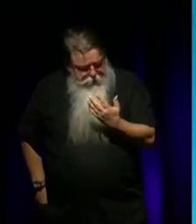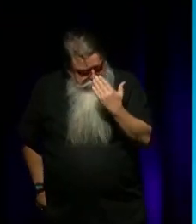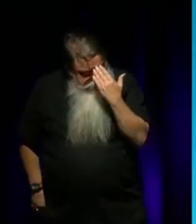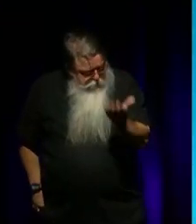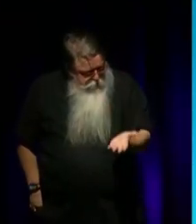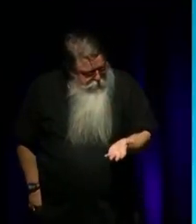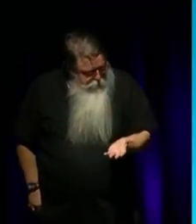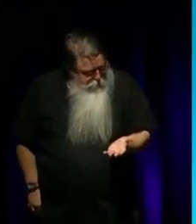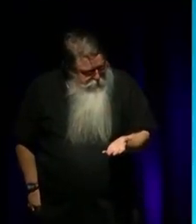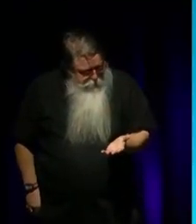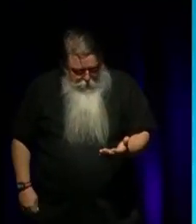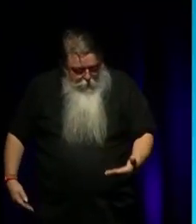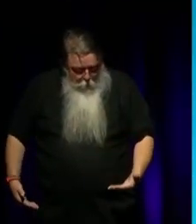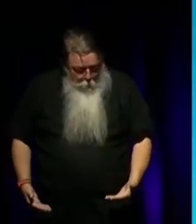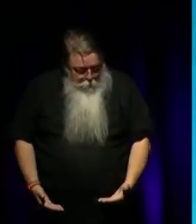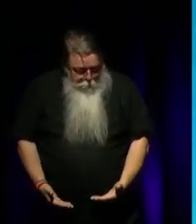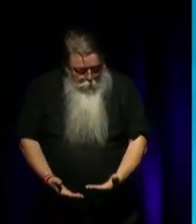must have been happening when I was born.